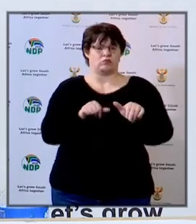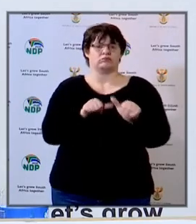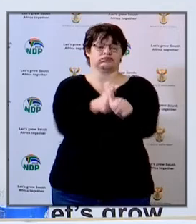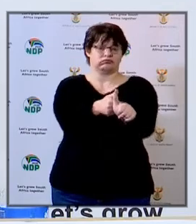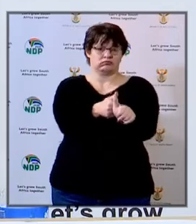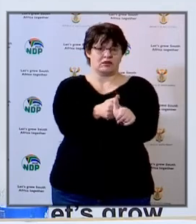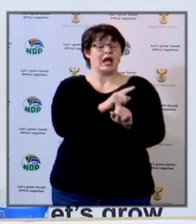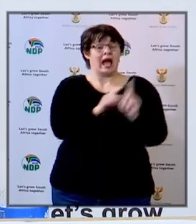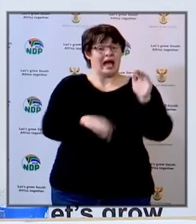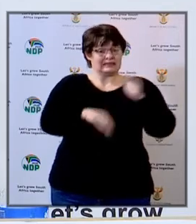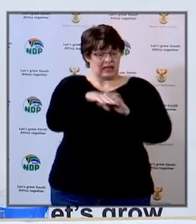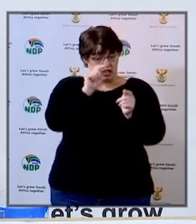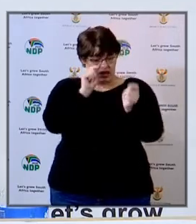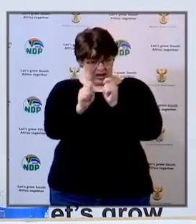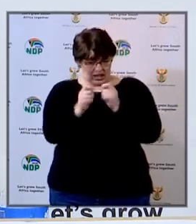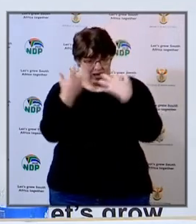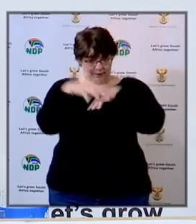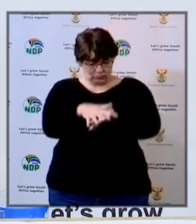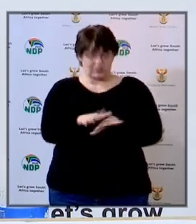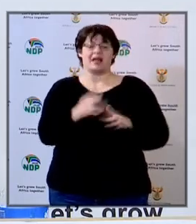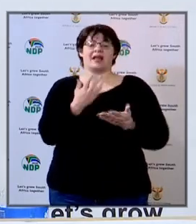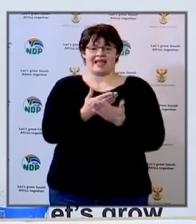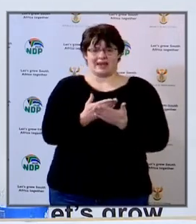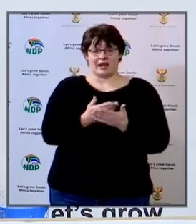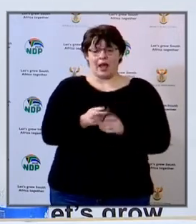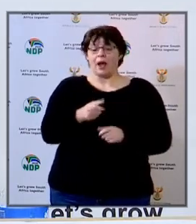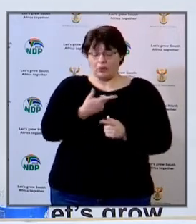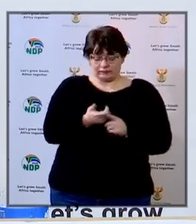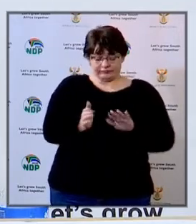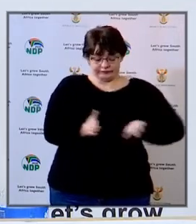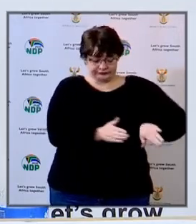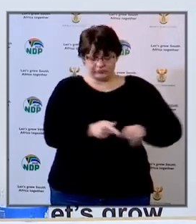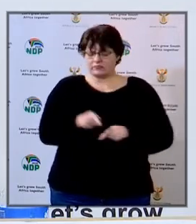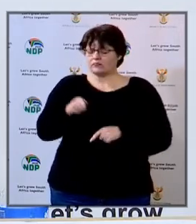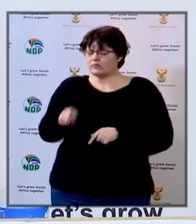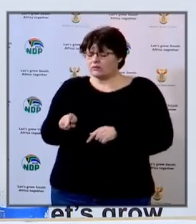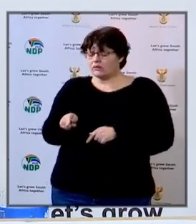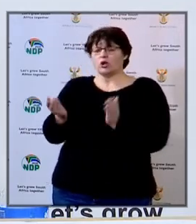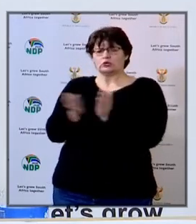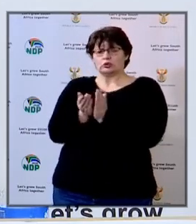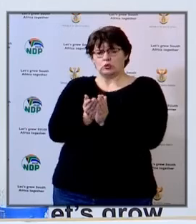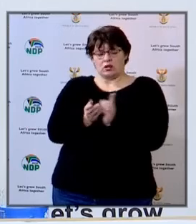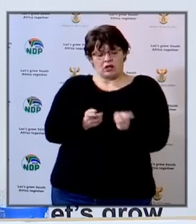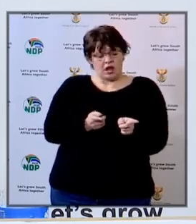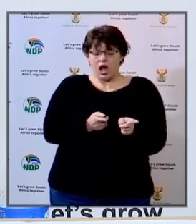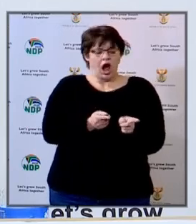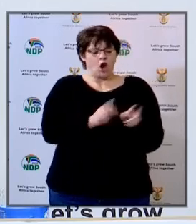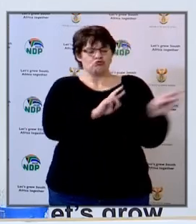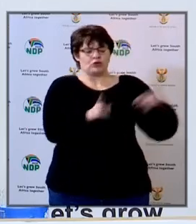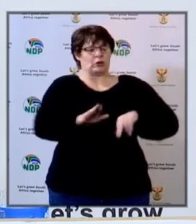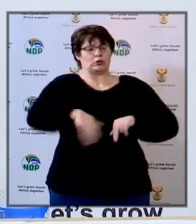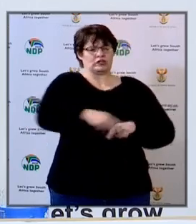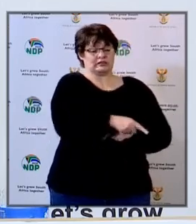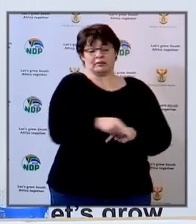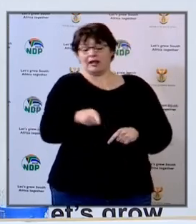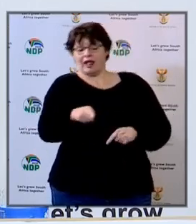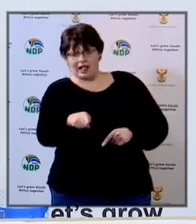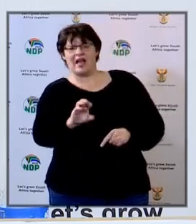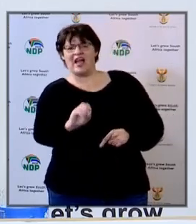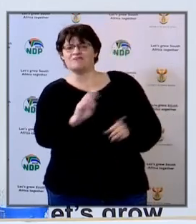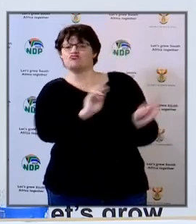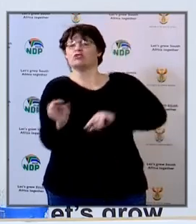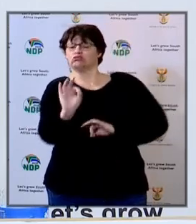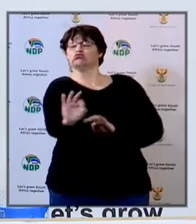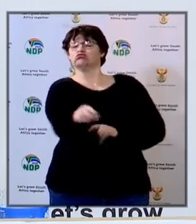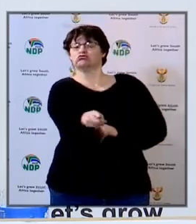Where practically possible, learners from non-so-ready schools will be moved to neighboring schools that meet the health, safety, and social